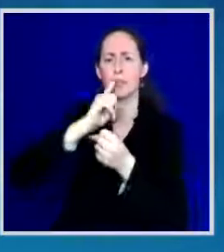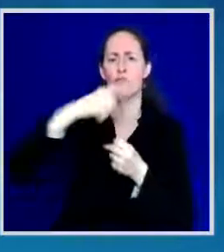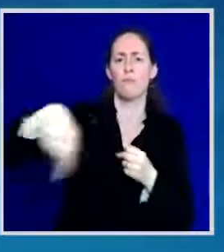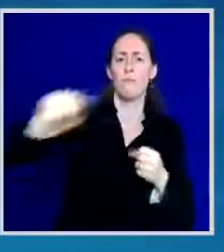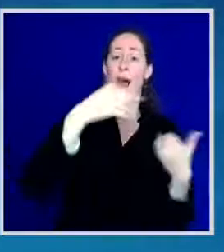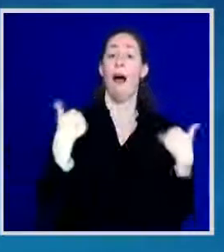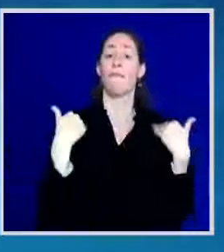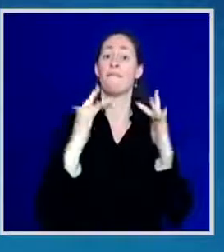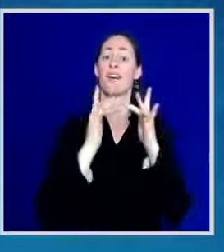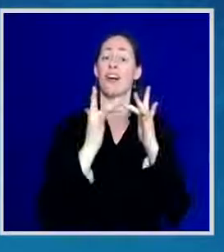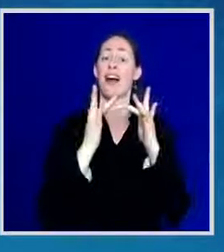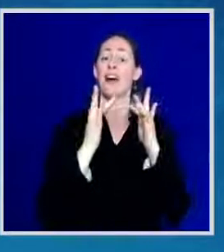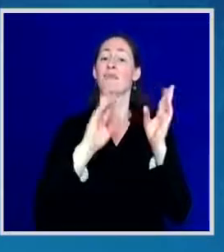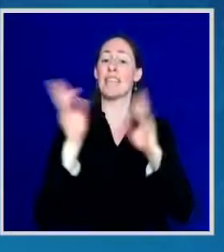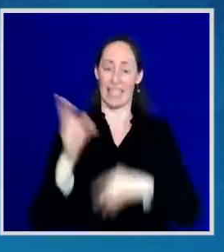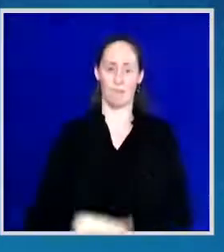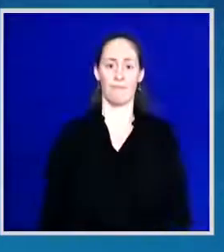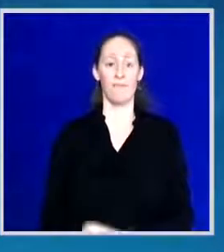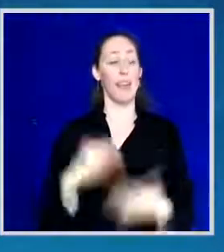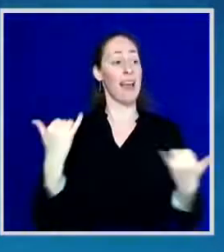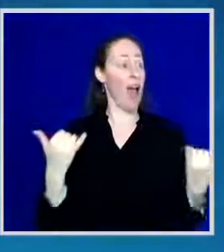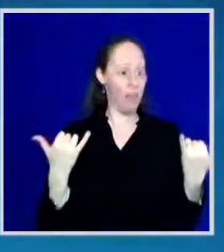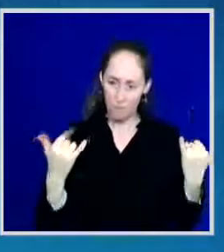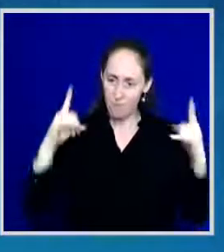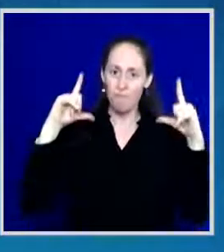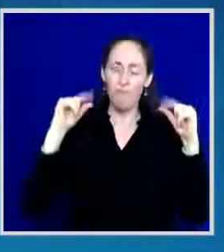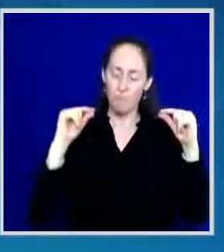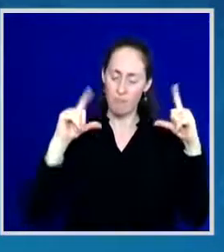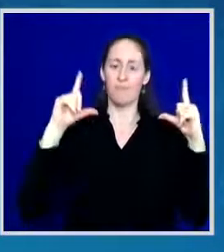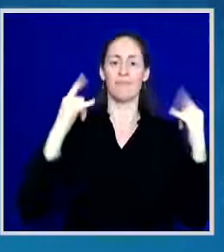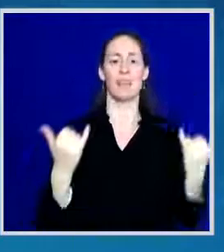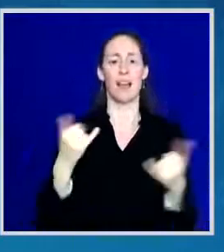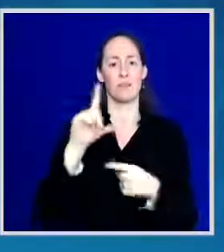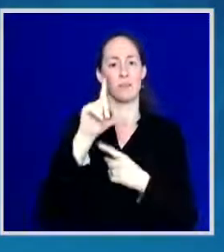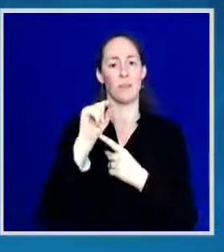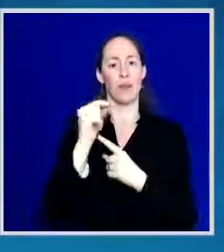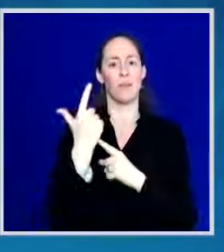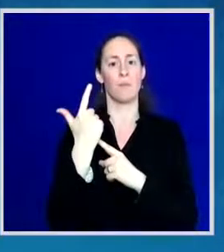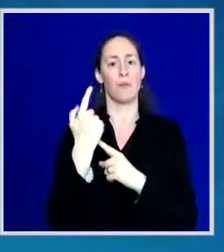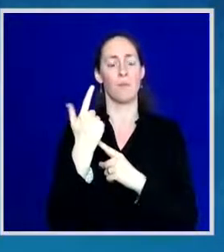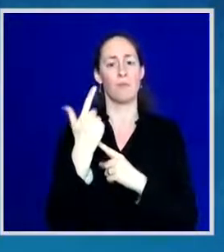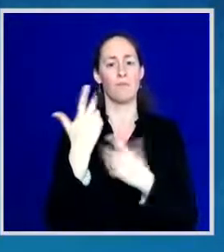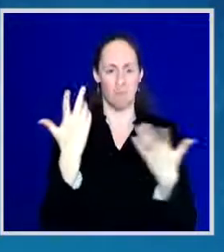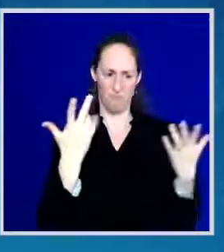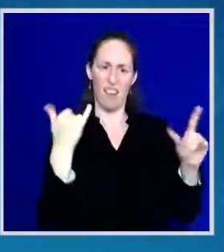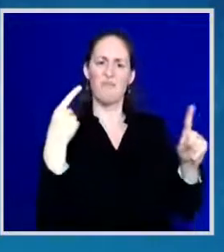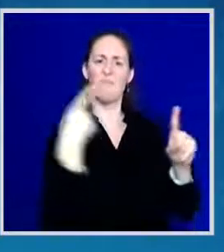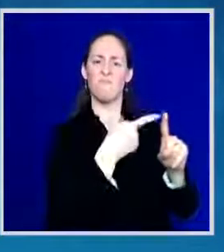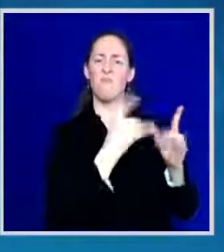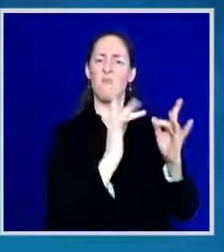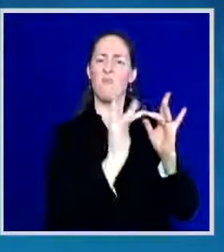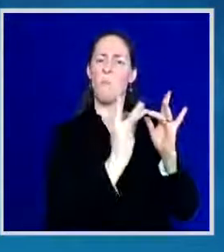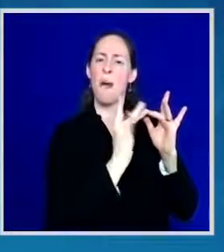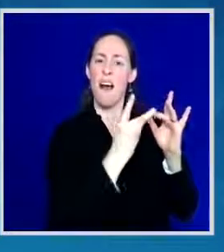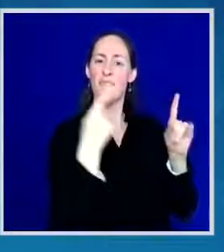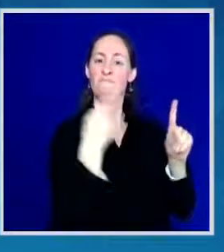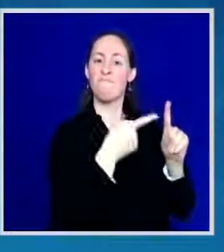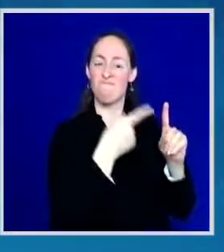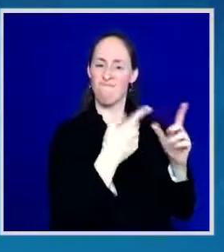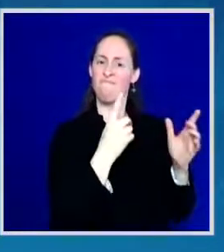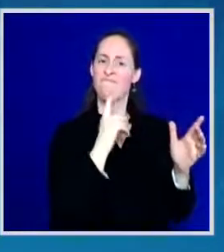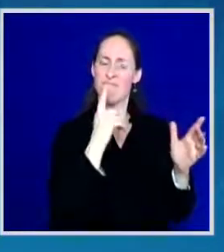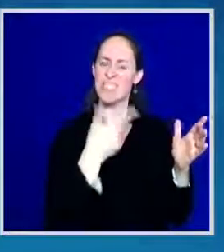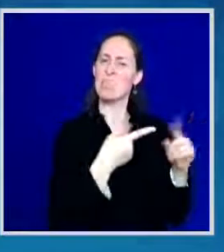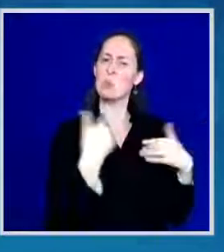our Lord, 2021. We got this thing called broadband. We have this thing called the Internet. And let's think about it.